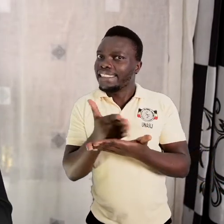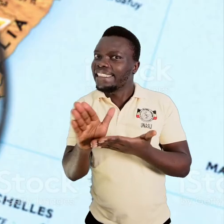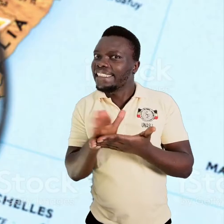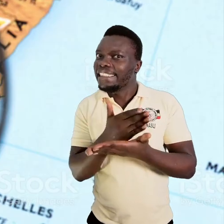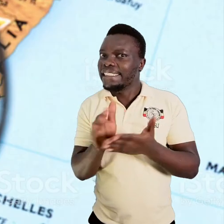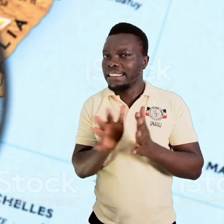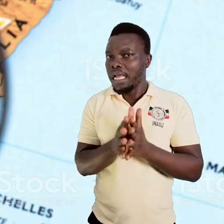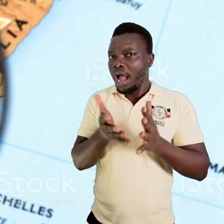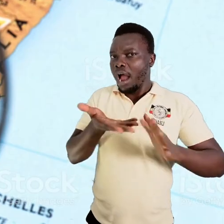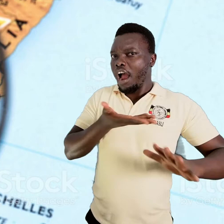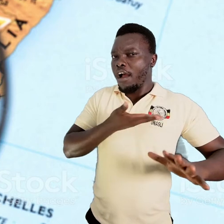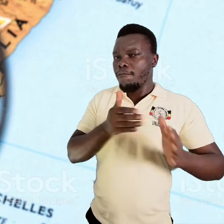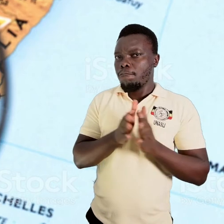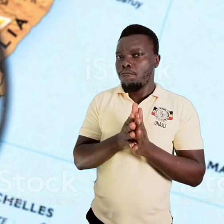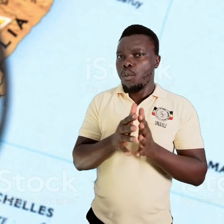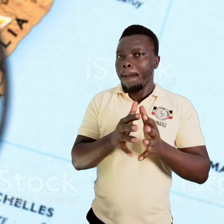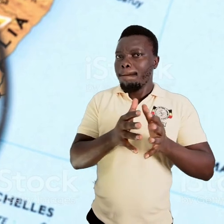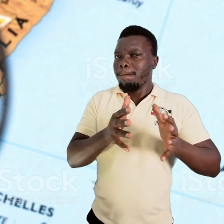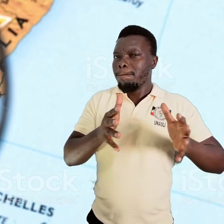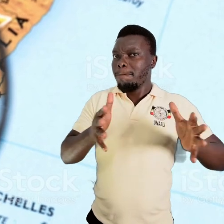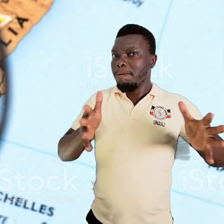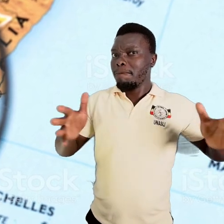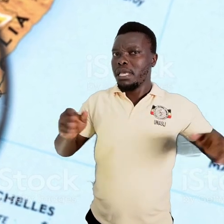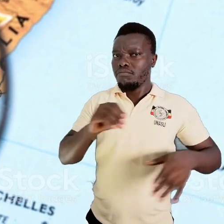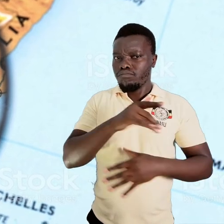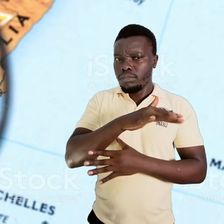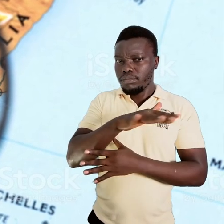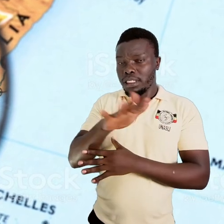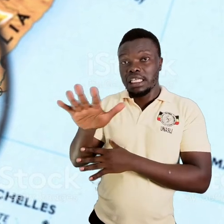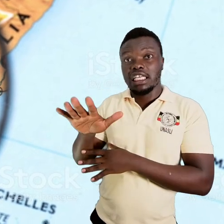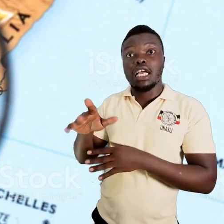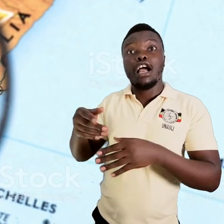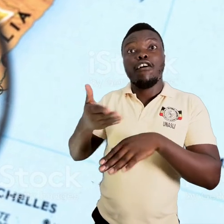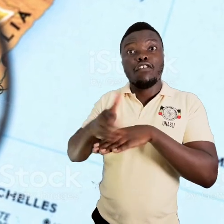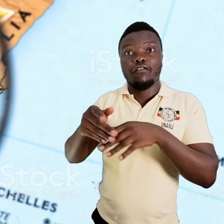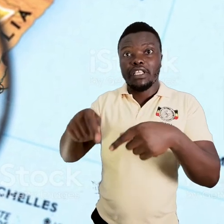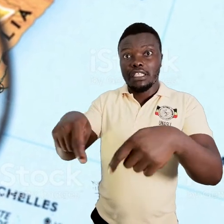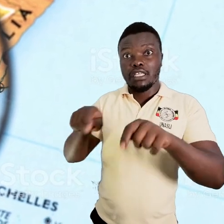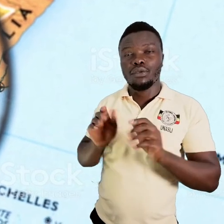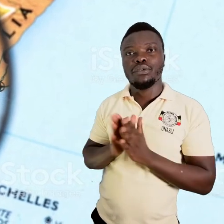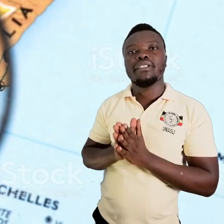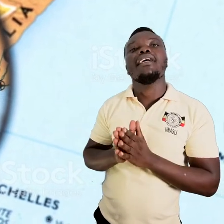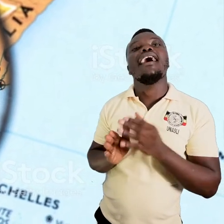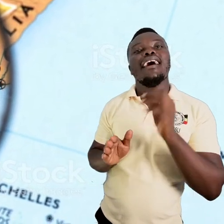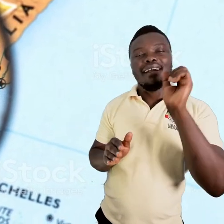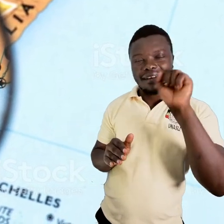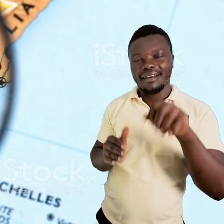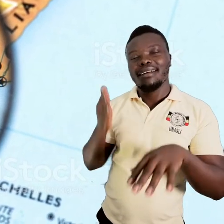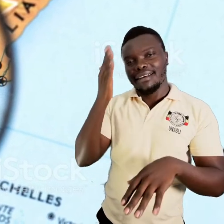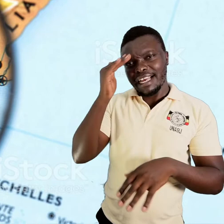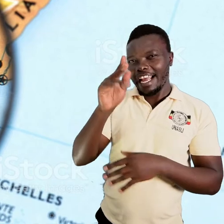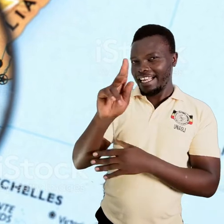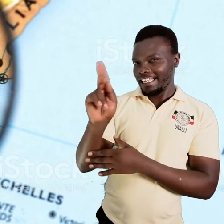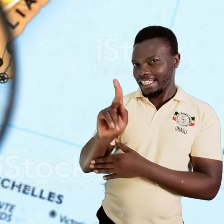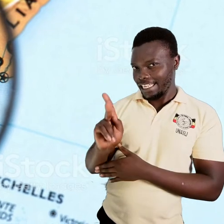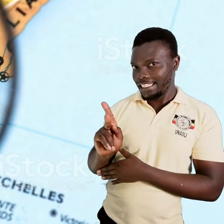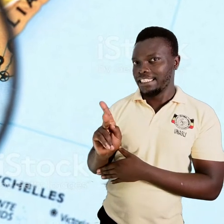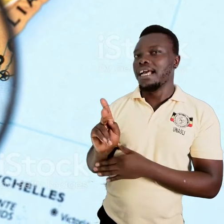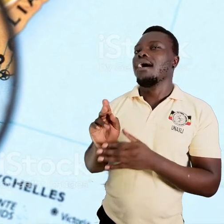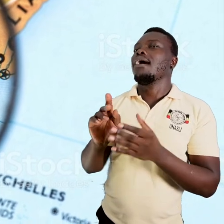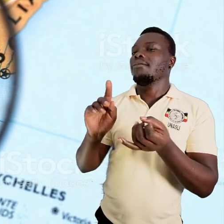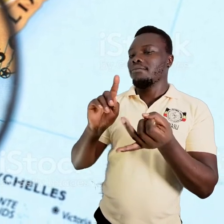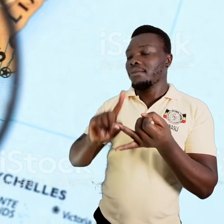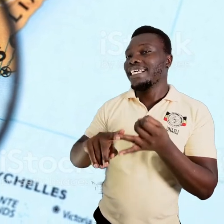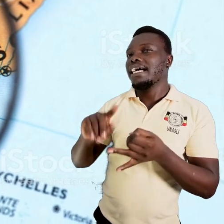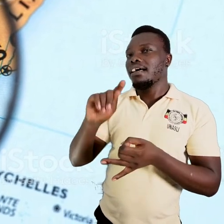that have the marine fishing grounds? Kenya and Tanzania. And on these, some of the